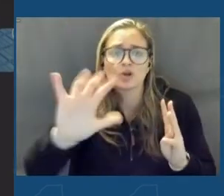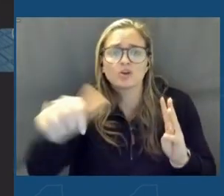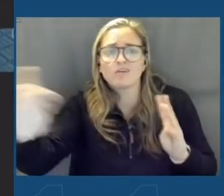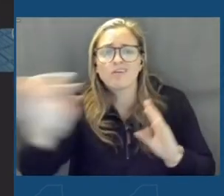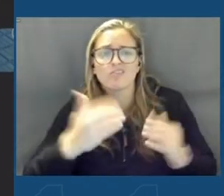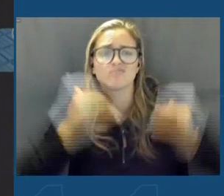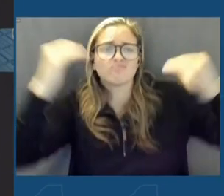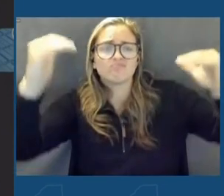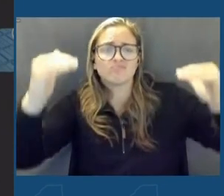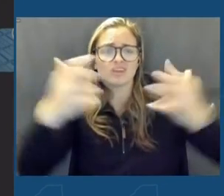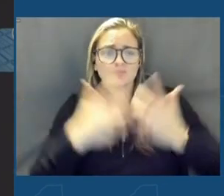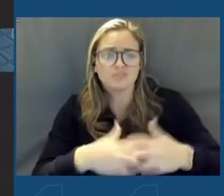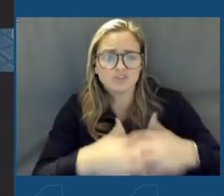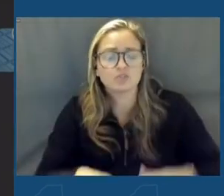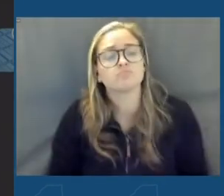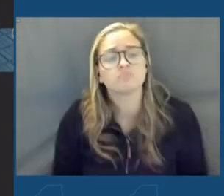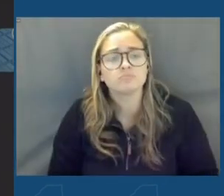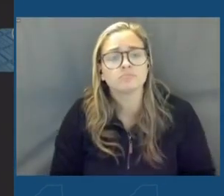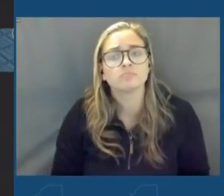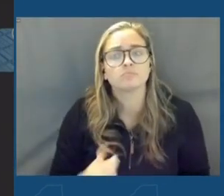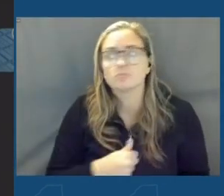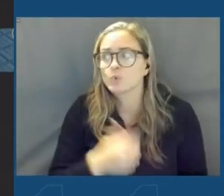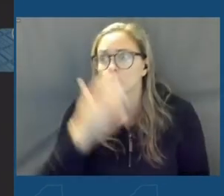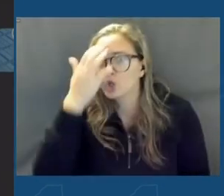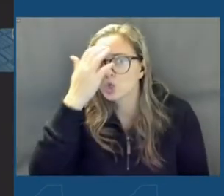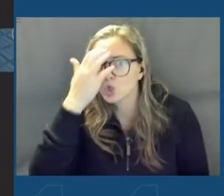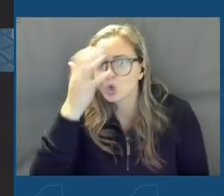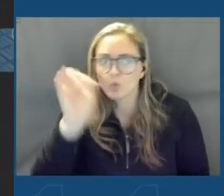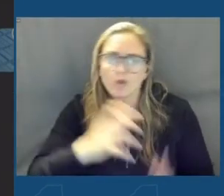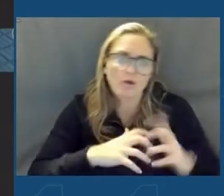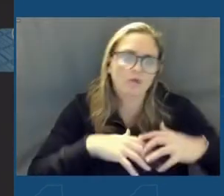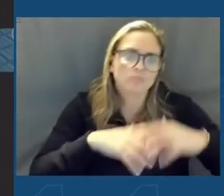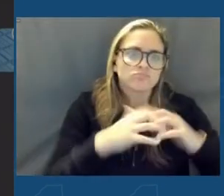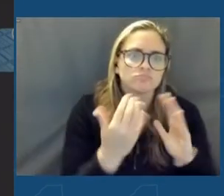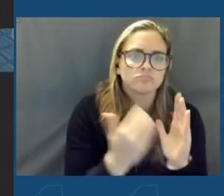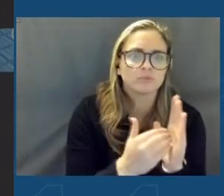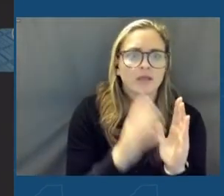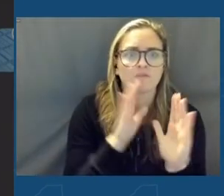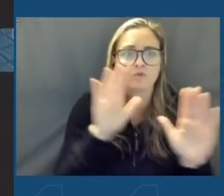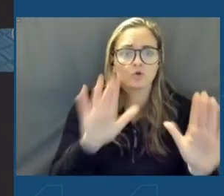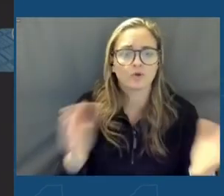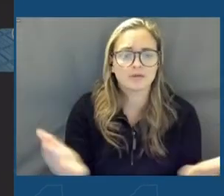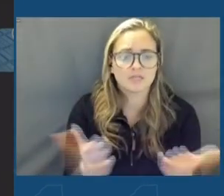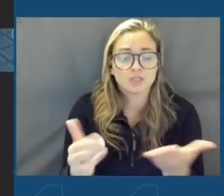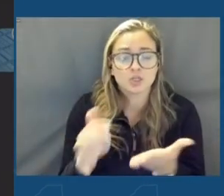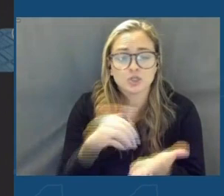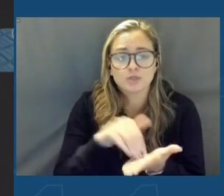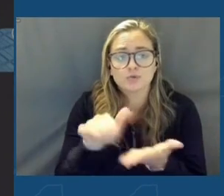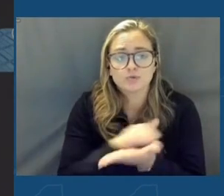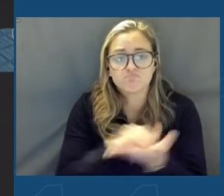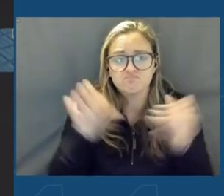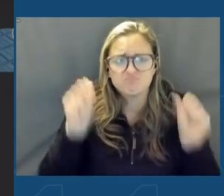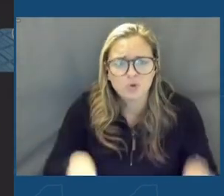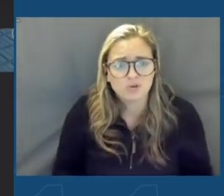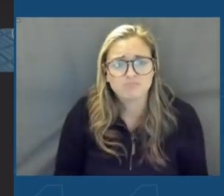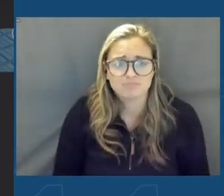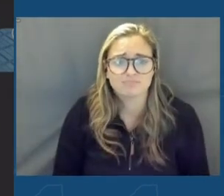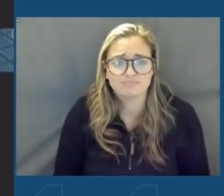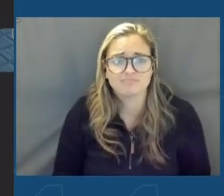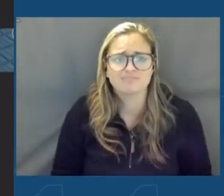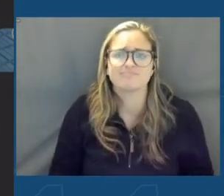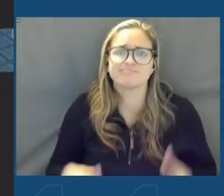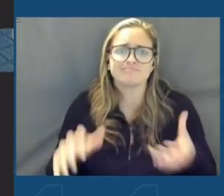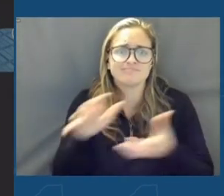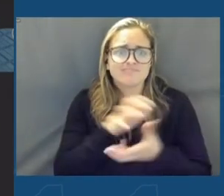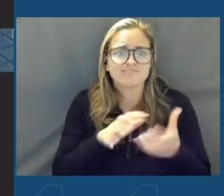manufacturing. We knew that we could resurrect our manufacturing greatness here in central New York, which has the combination